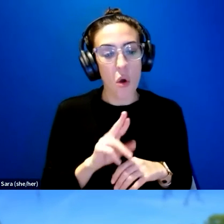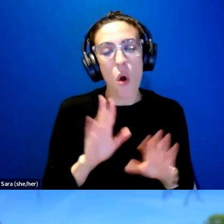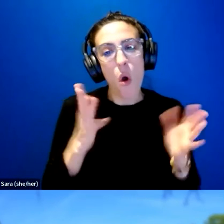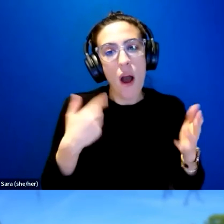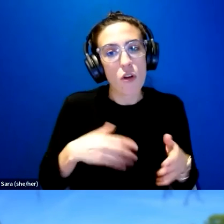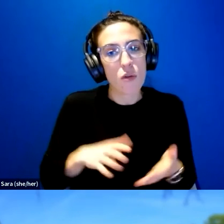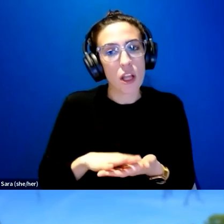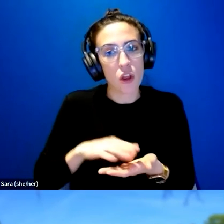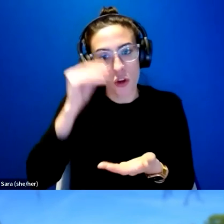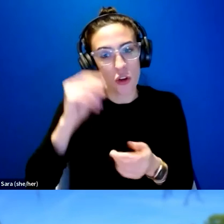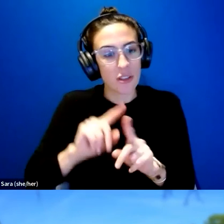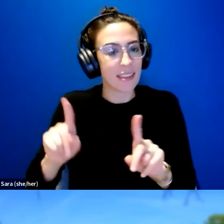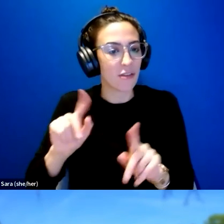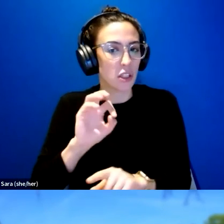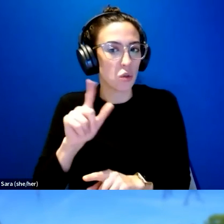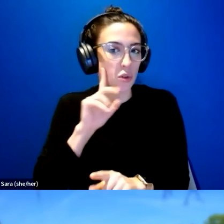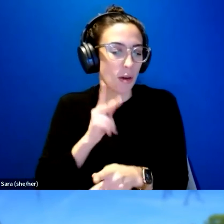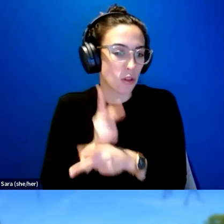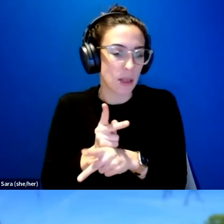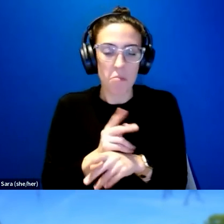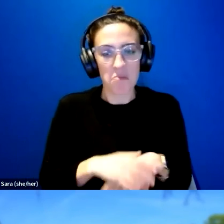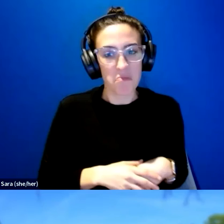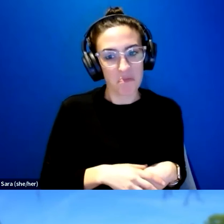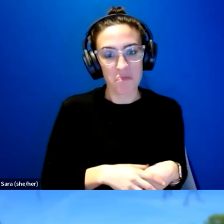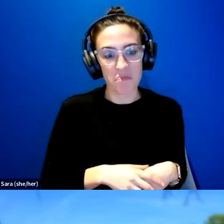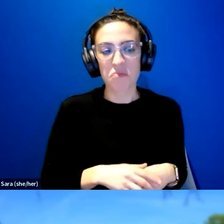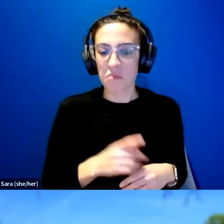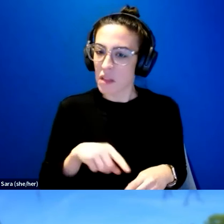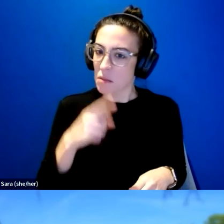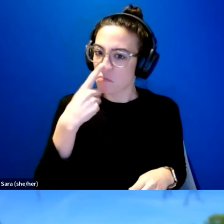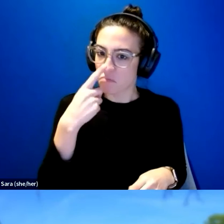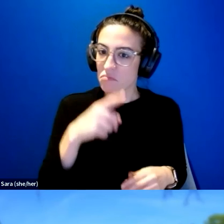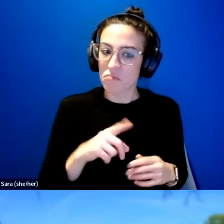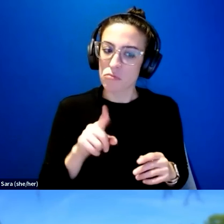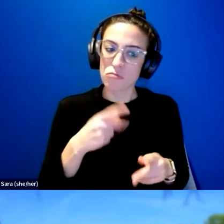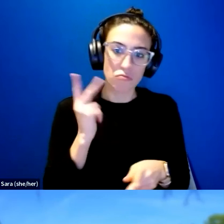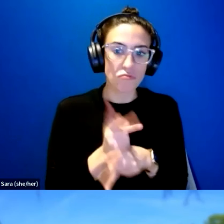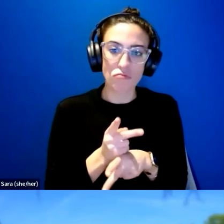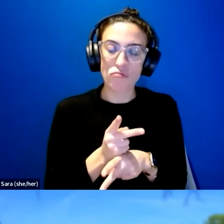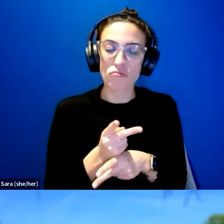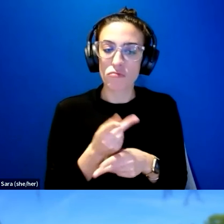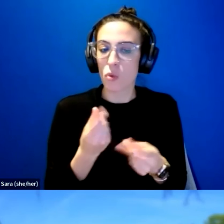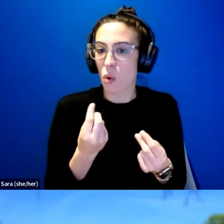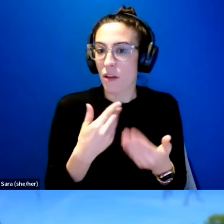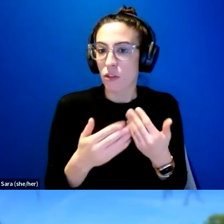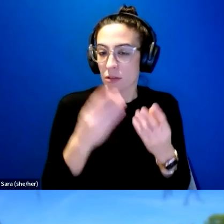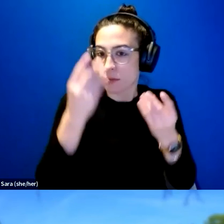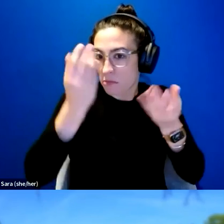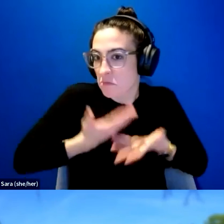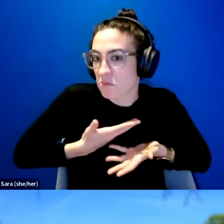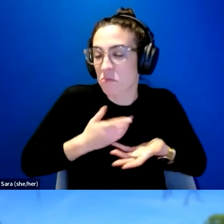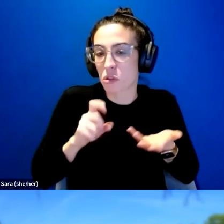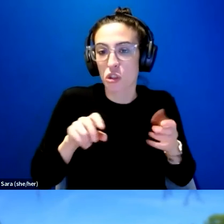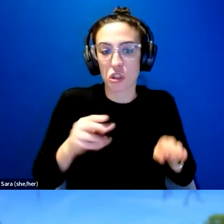a different tool. I'm just going to stick with that. They were quite all right with just being told which tool to use or just